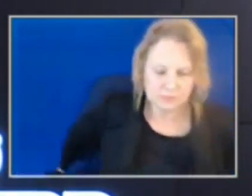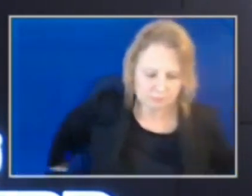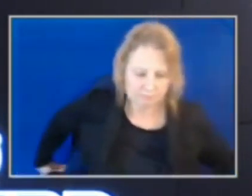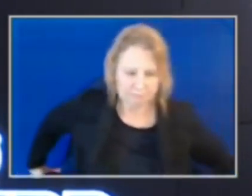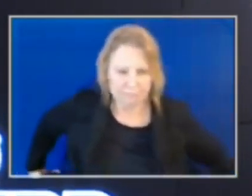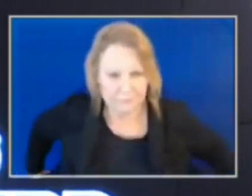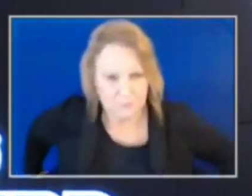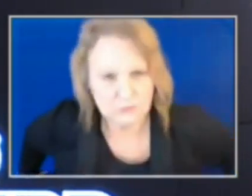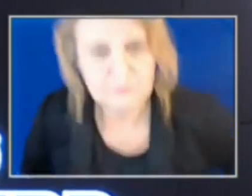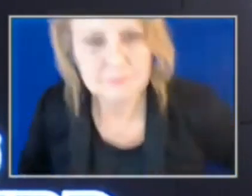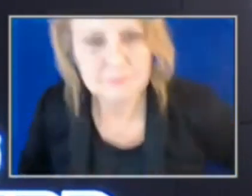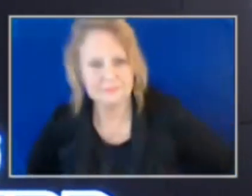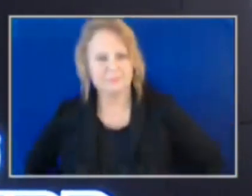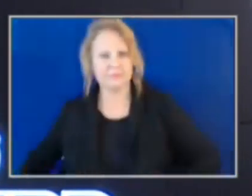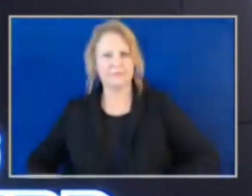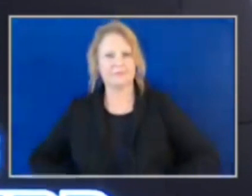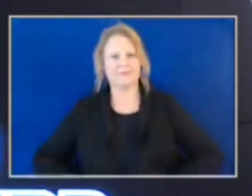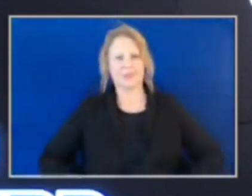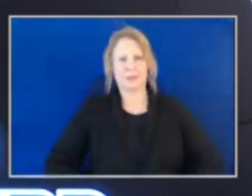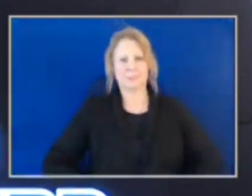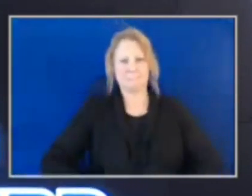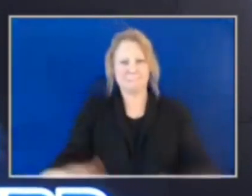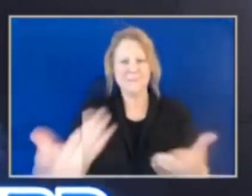Thank you, LT. Good morning, everybody.